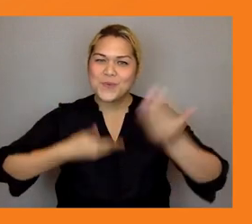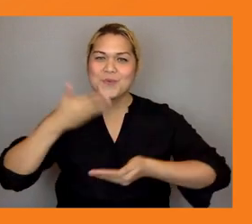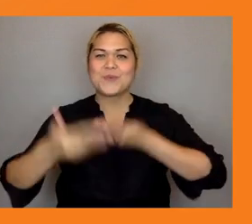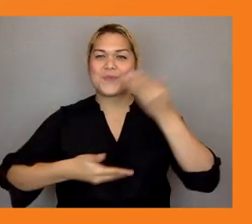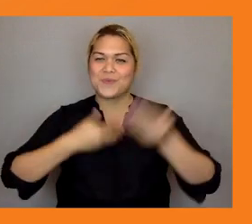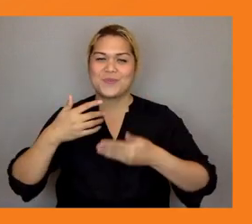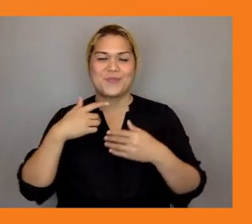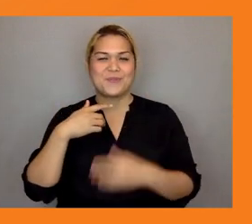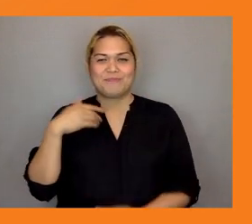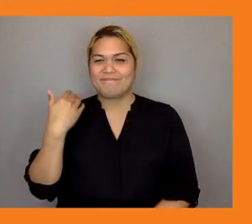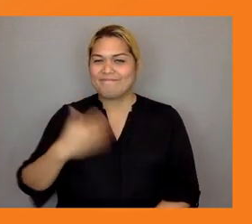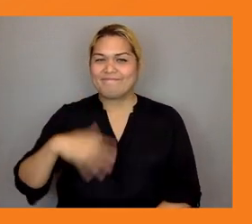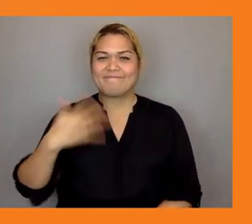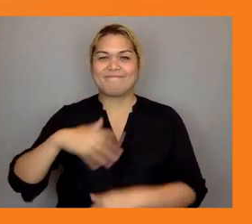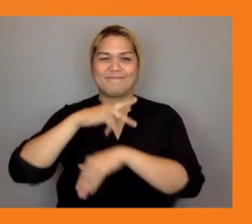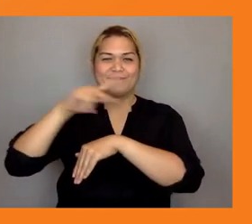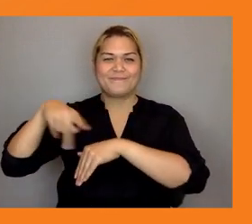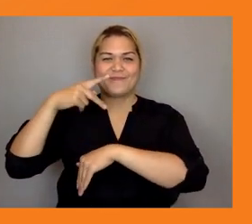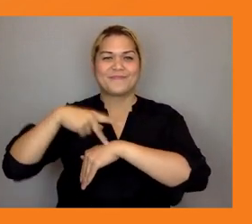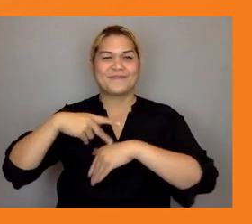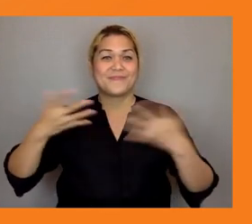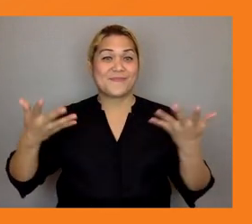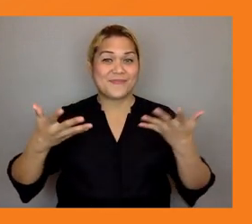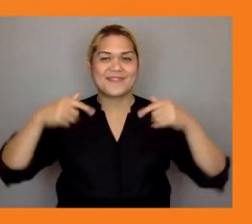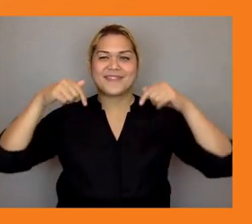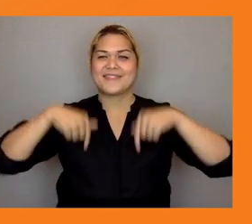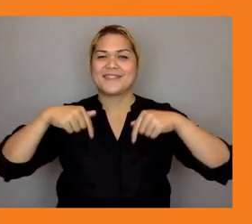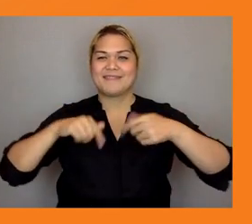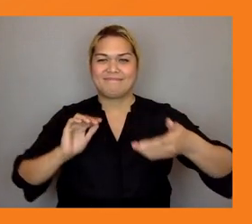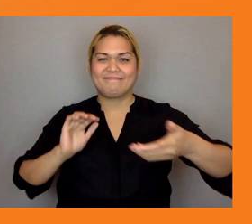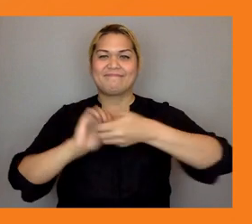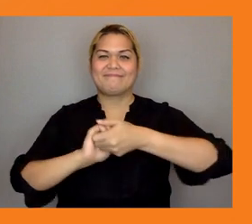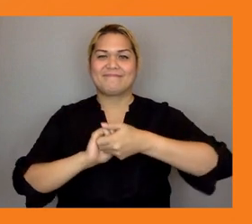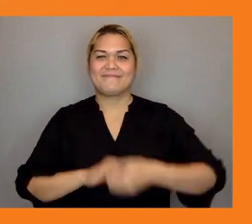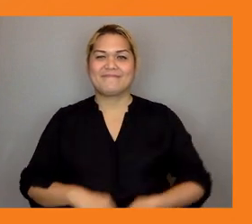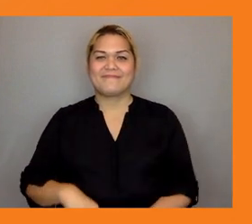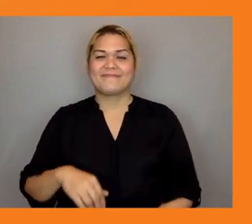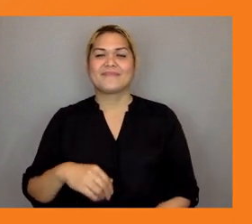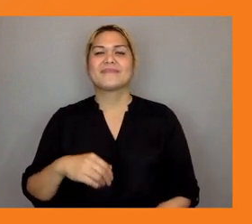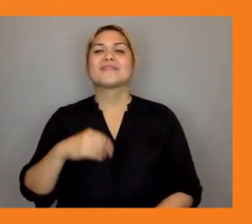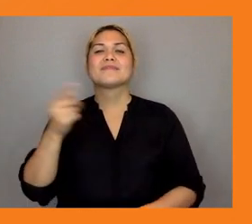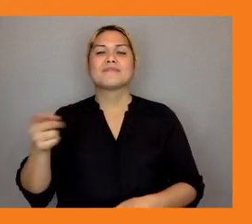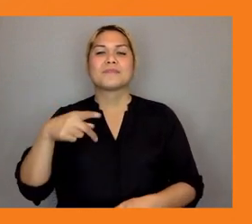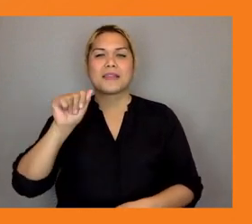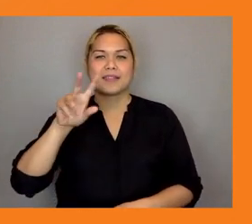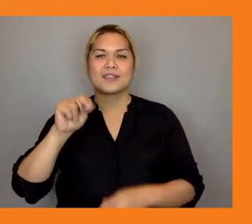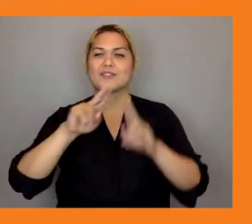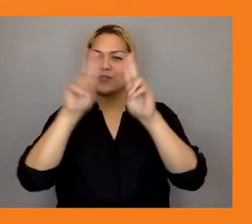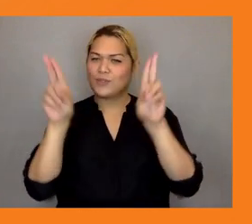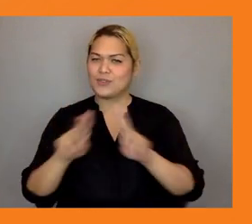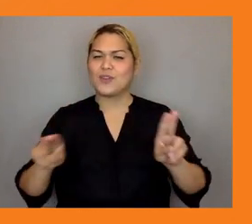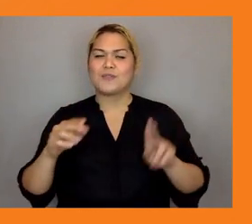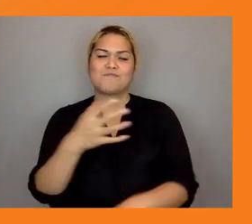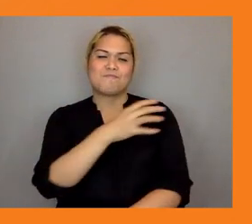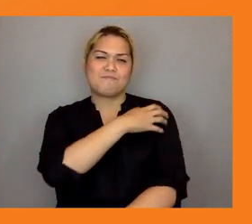alongside our key partner plan international to share ideas on empowering young people in support of a just transition to greener